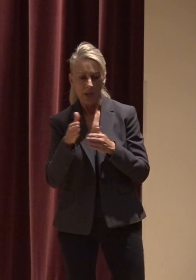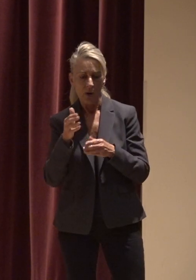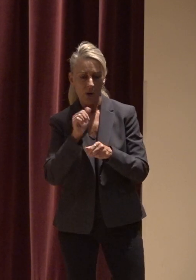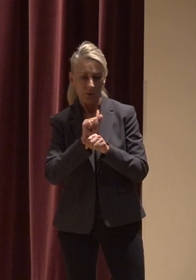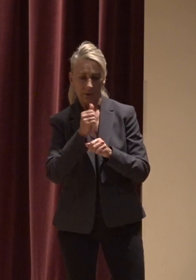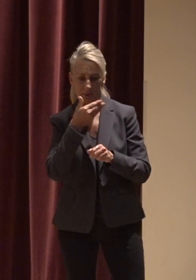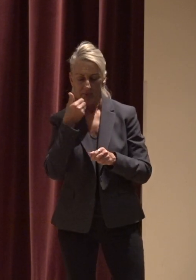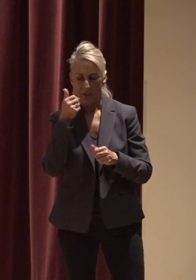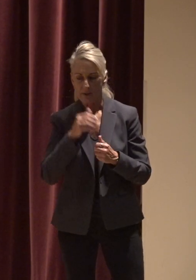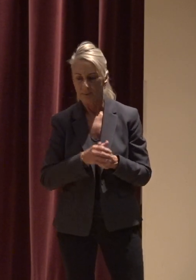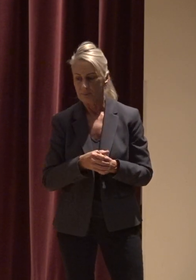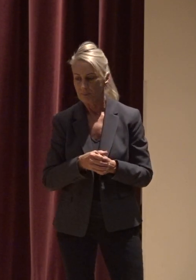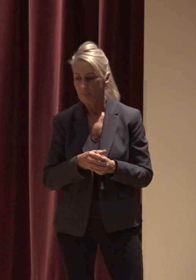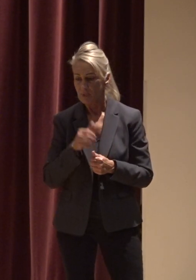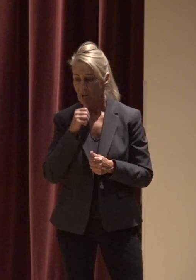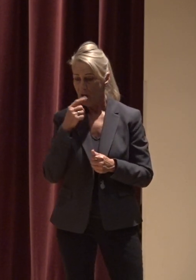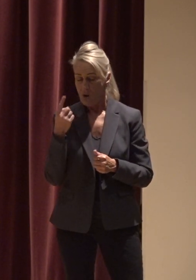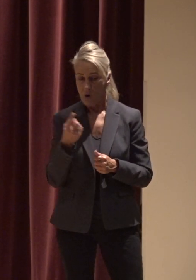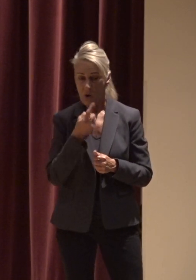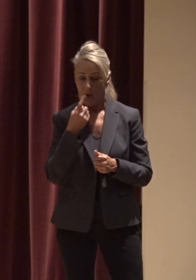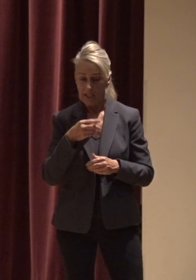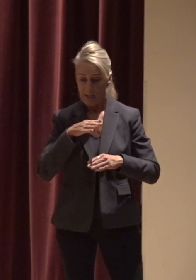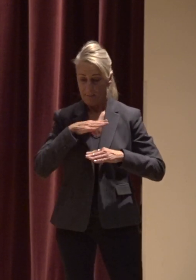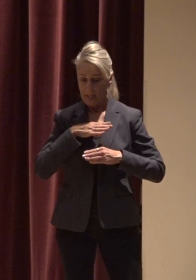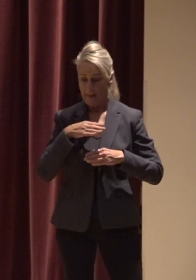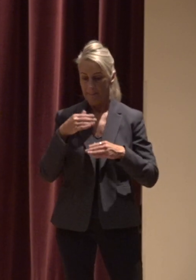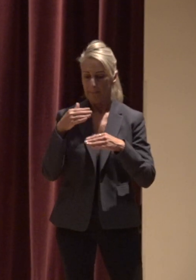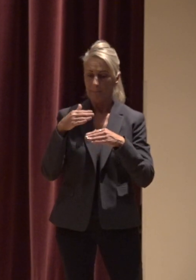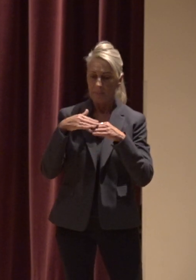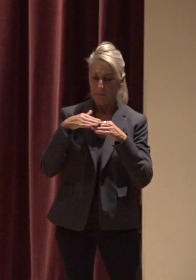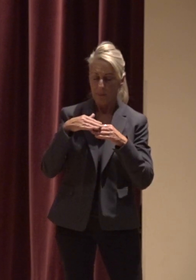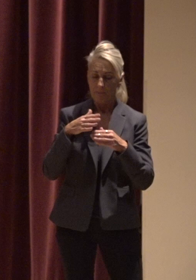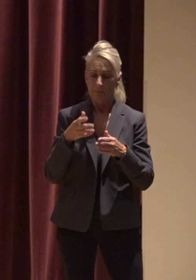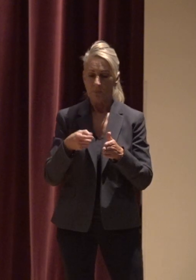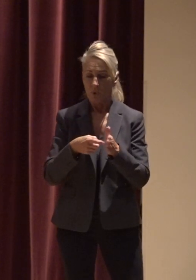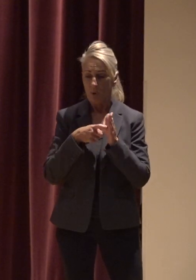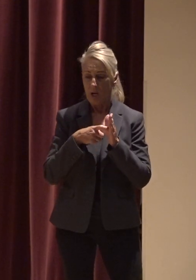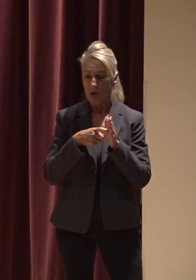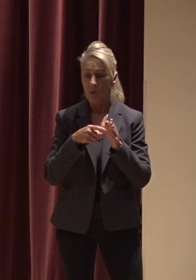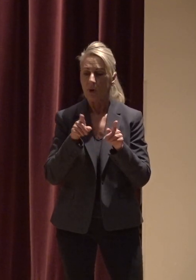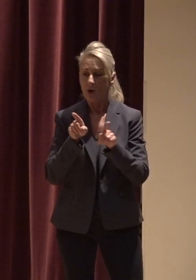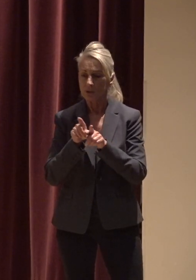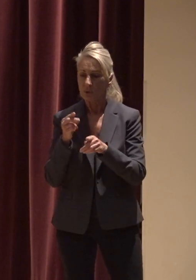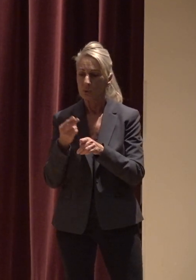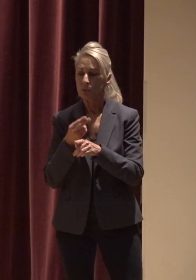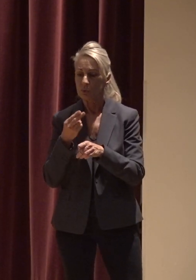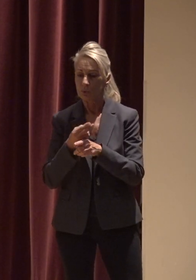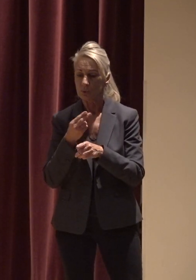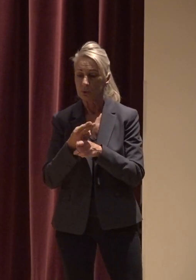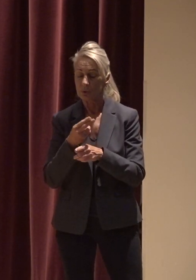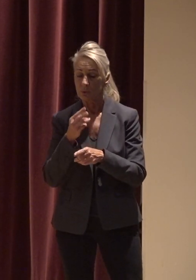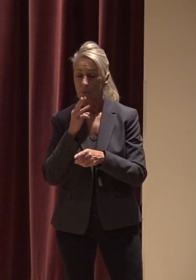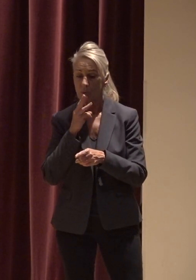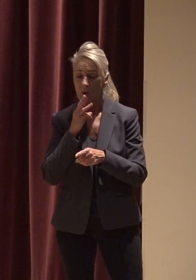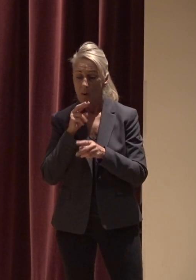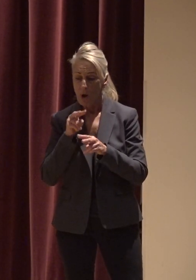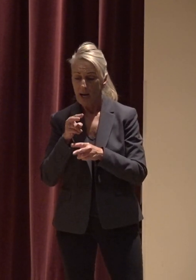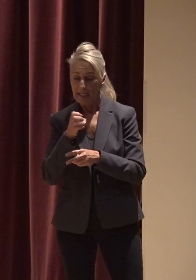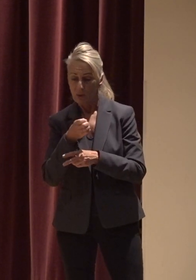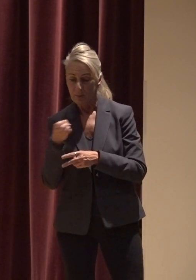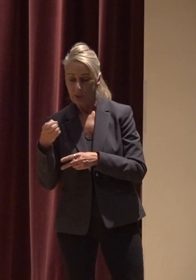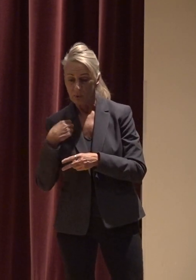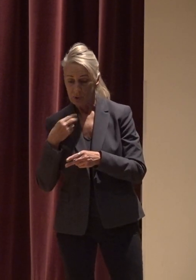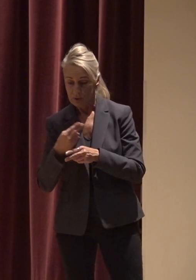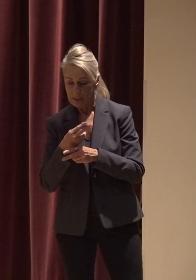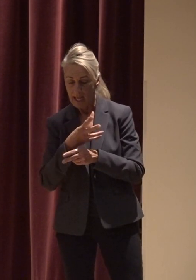now aside from just meeting our minimum monitoring requirements we also try to utilize our specialized monitoring equipment that we have and